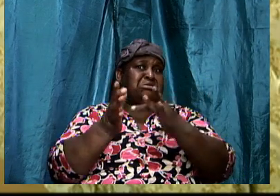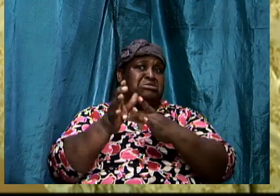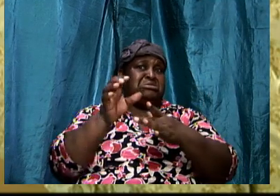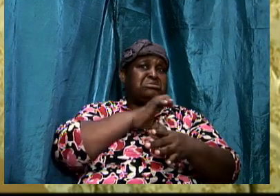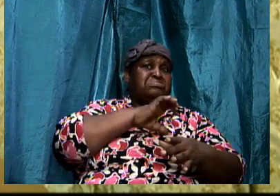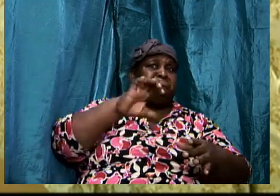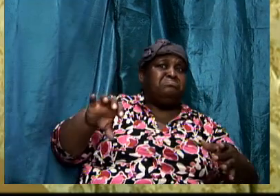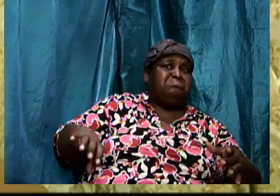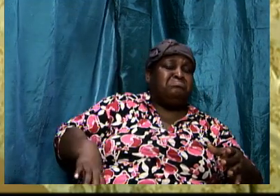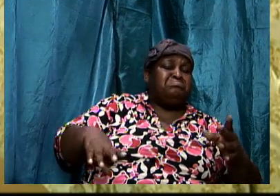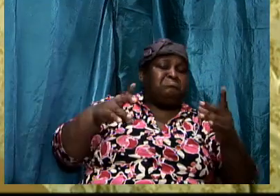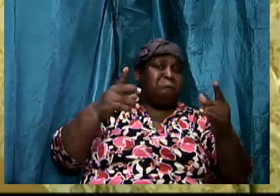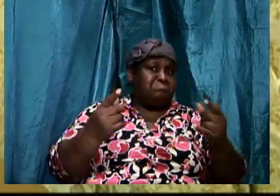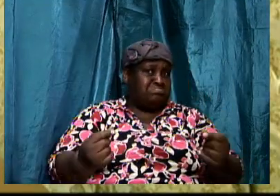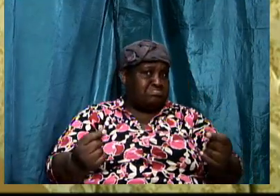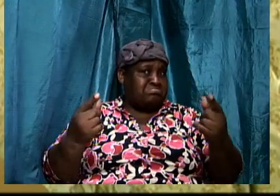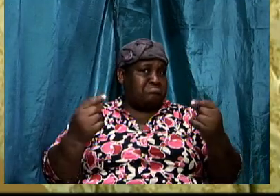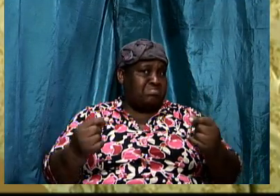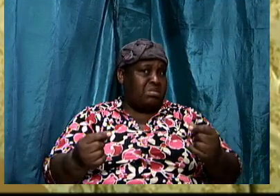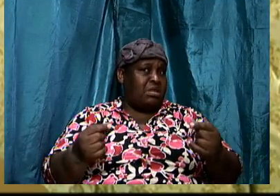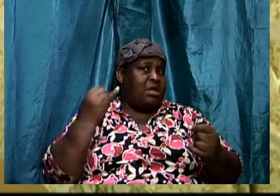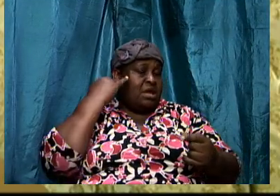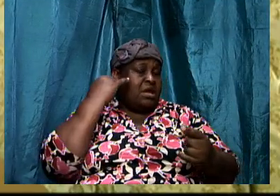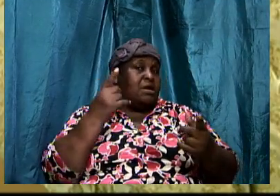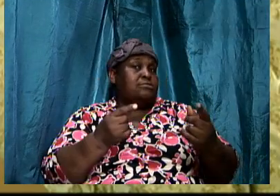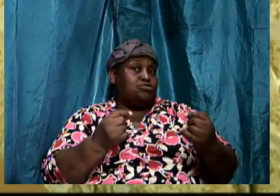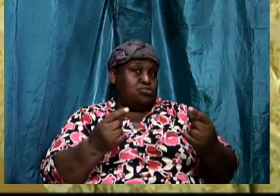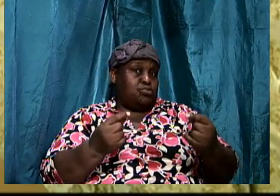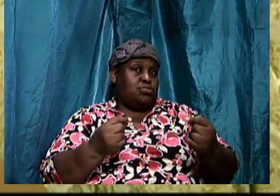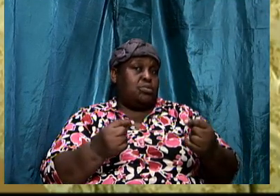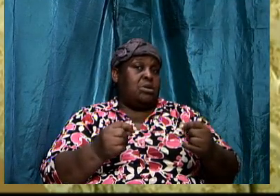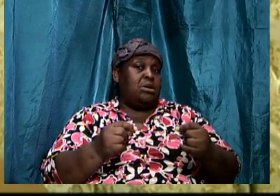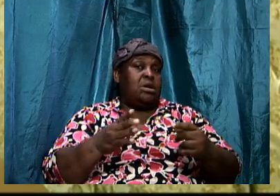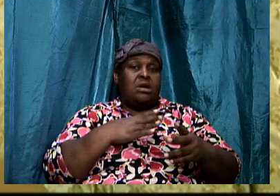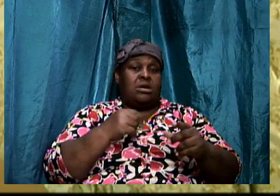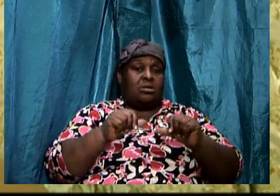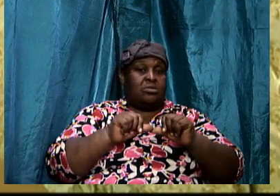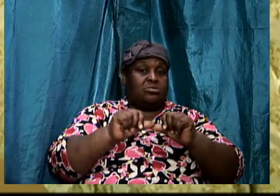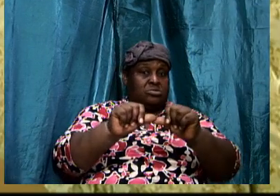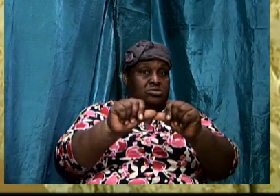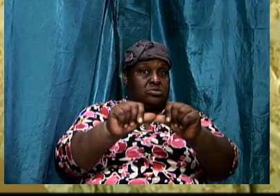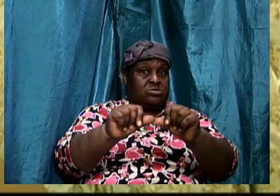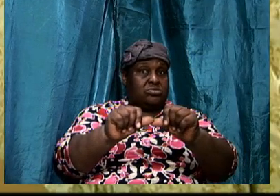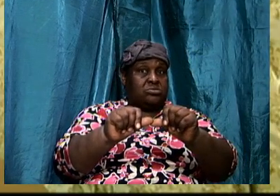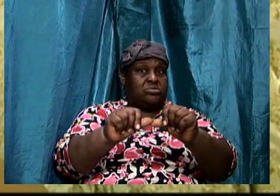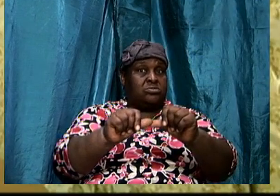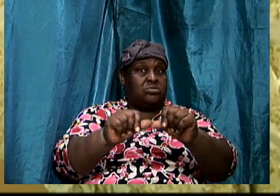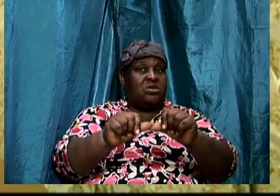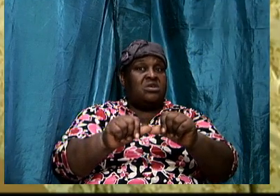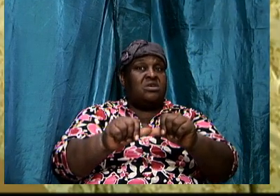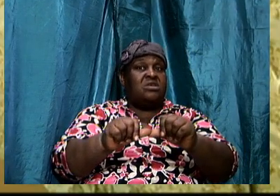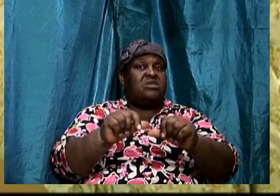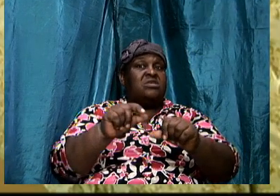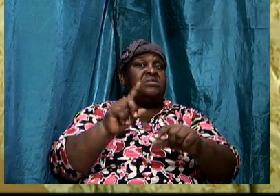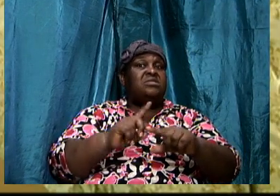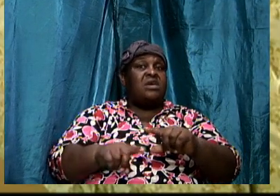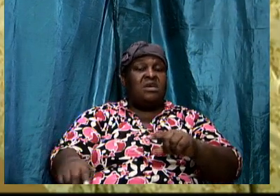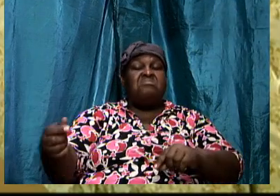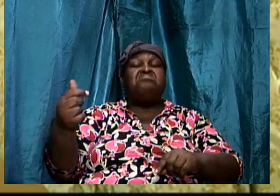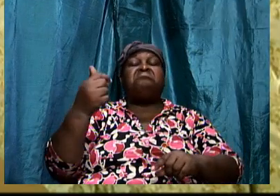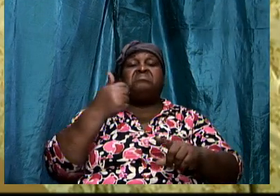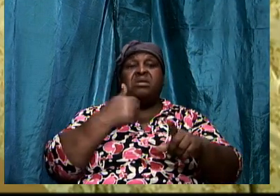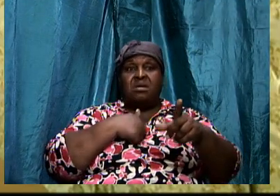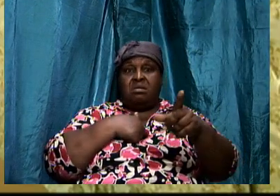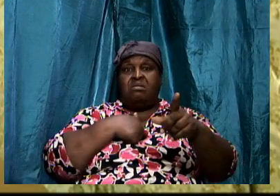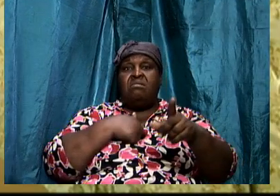do. If we do that, and if we continue in that, then I submit to all